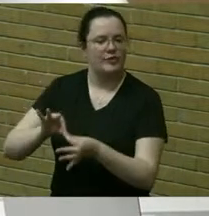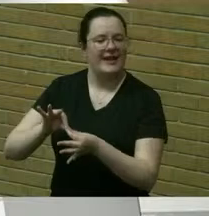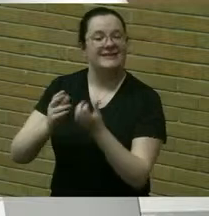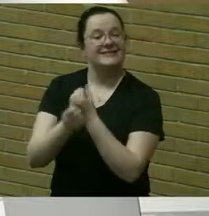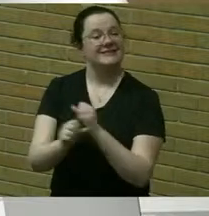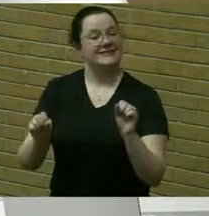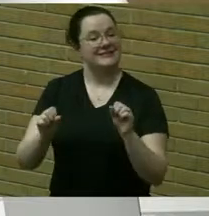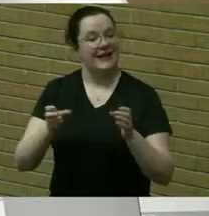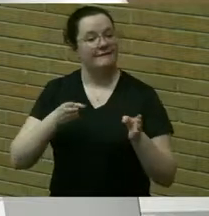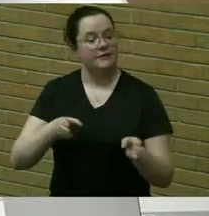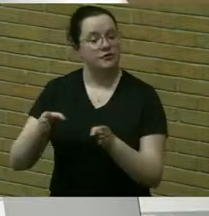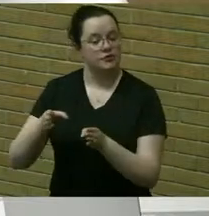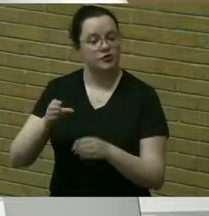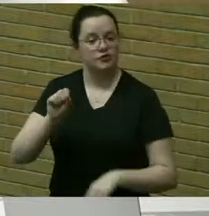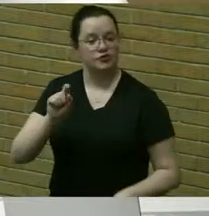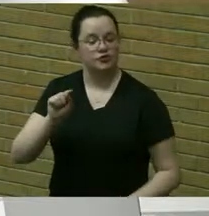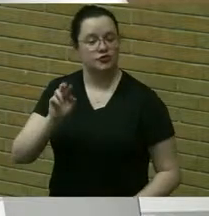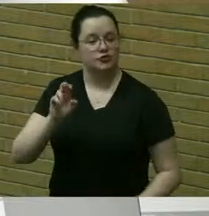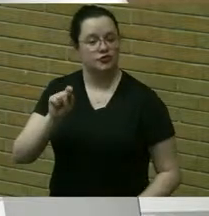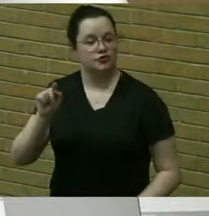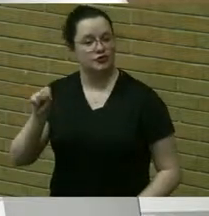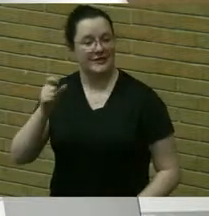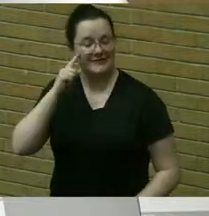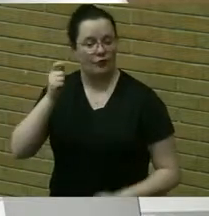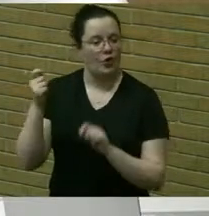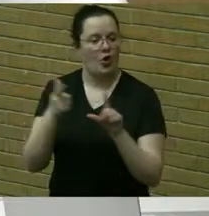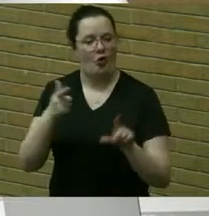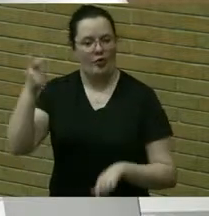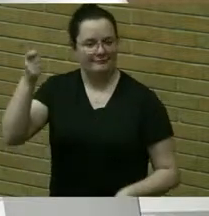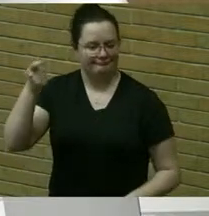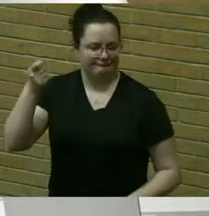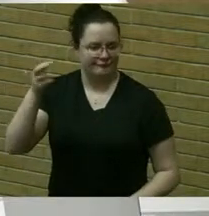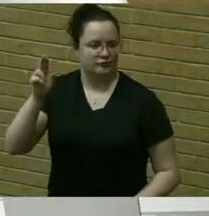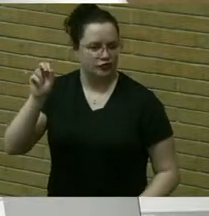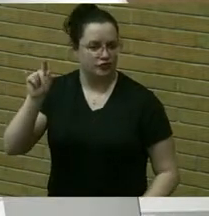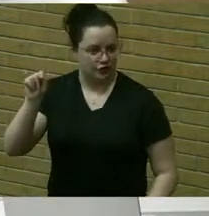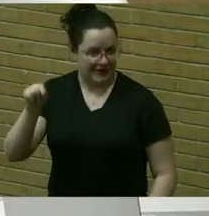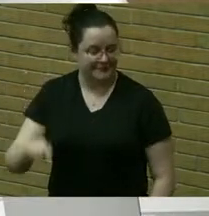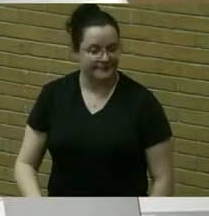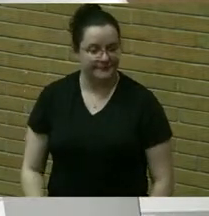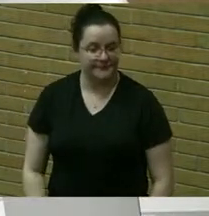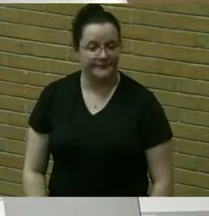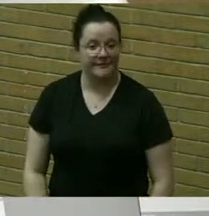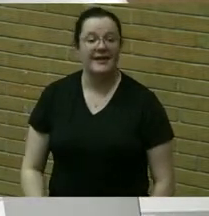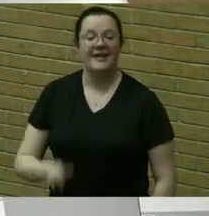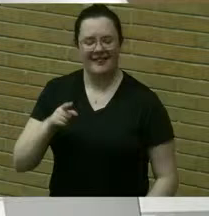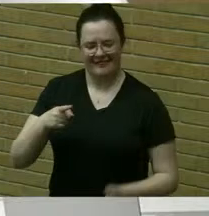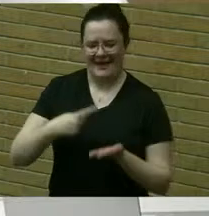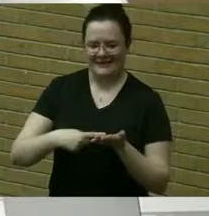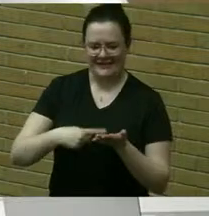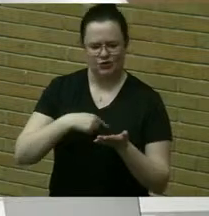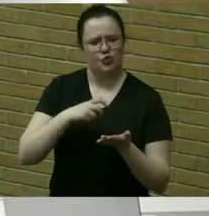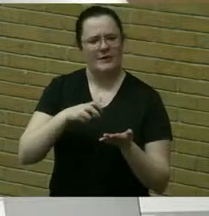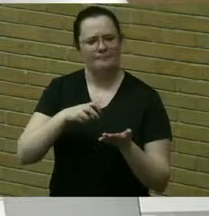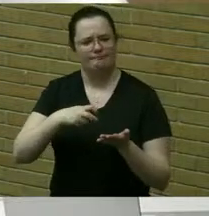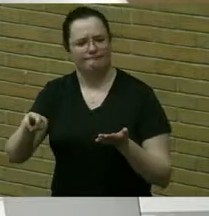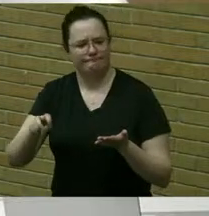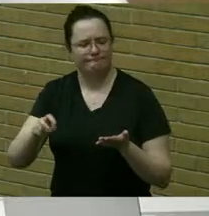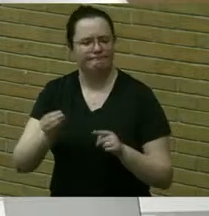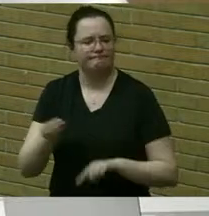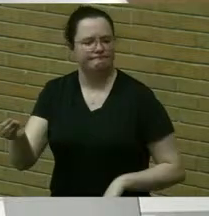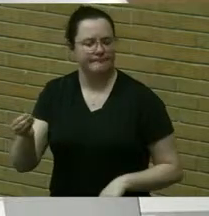for all grants we did move that discussion to the public works committee um